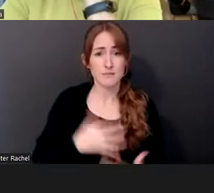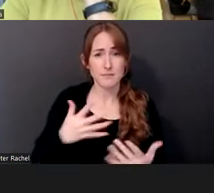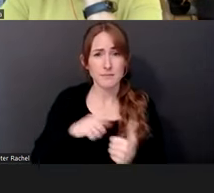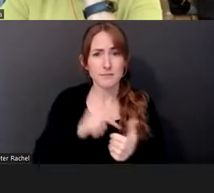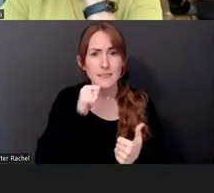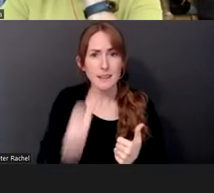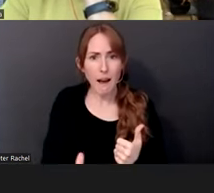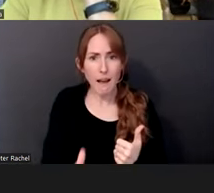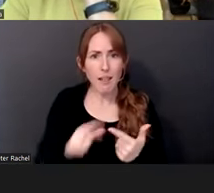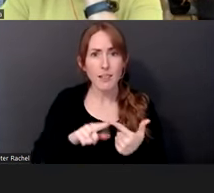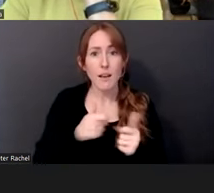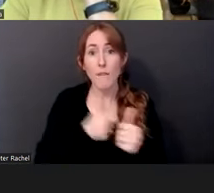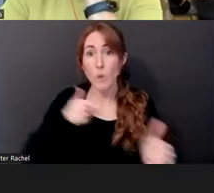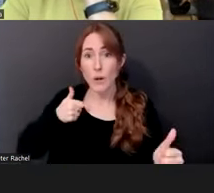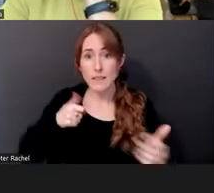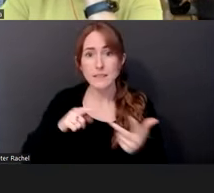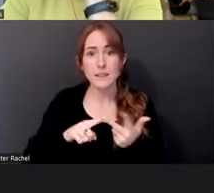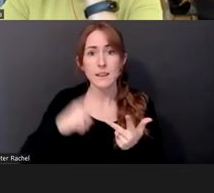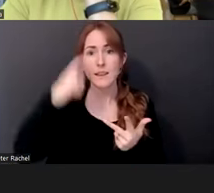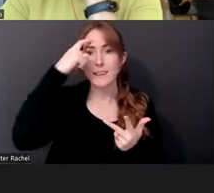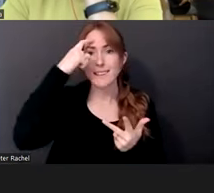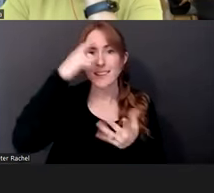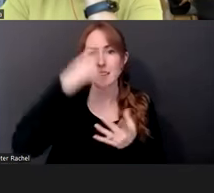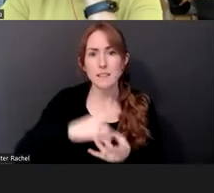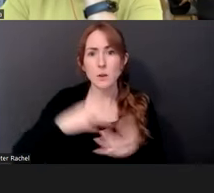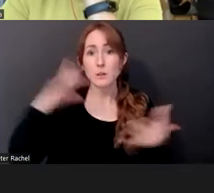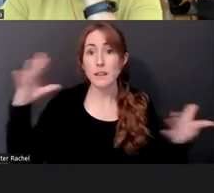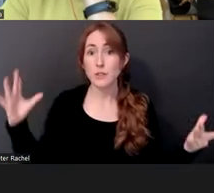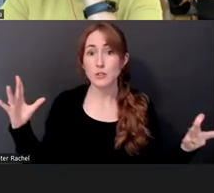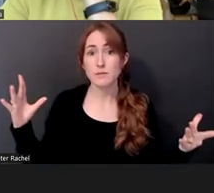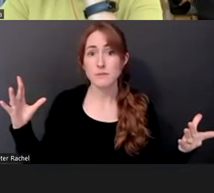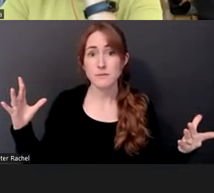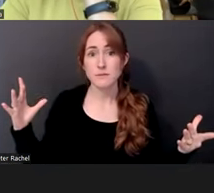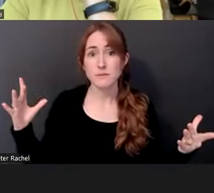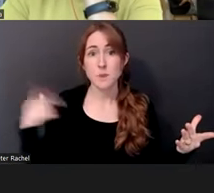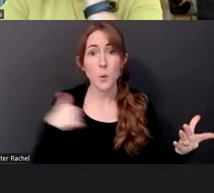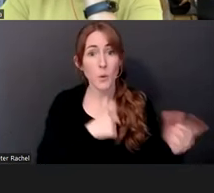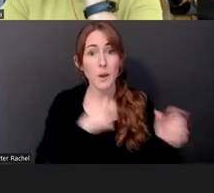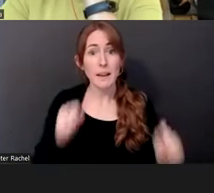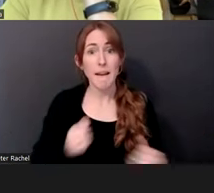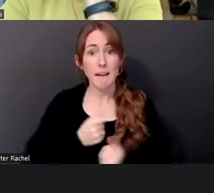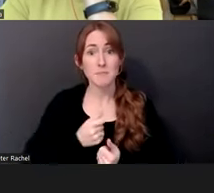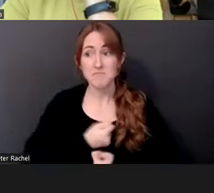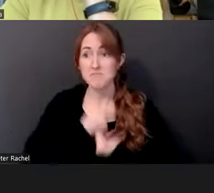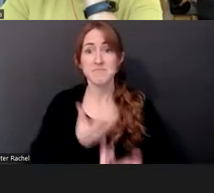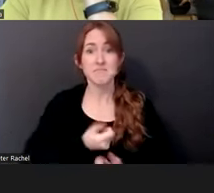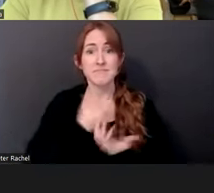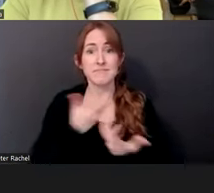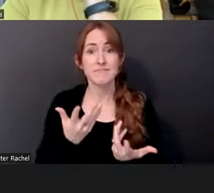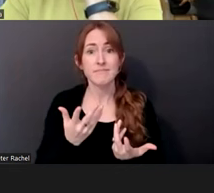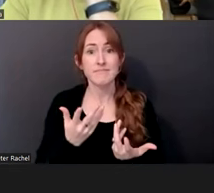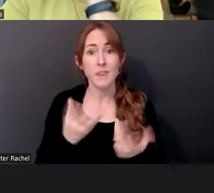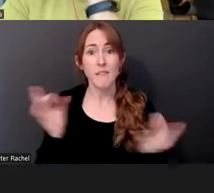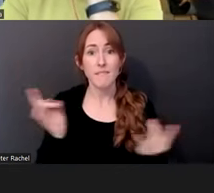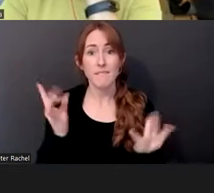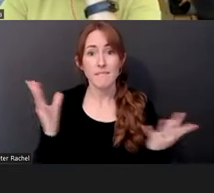dissociation to the point that we're not really aware of it. So we can actually be telling violent stories to each other, getting upregulated, but